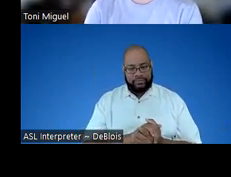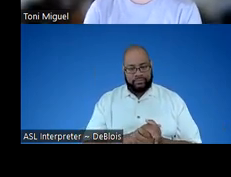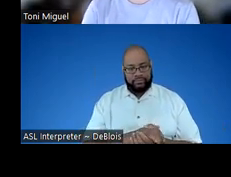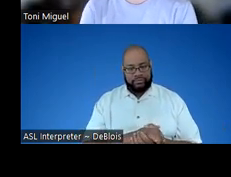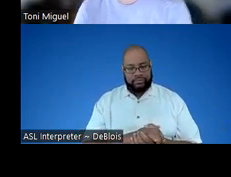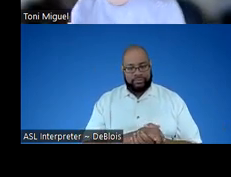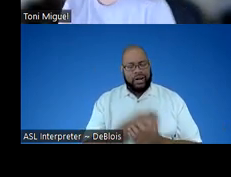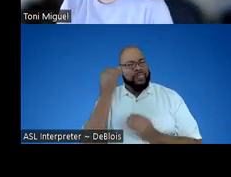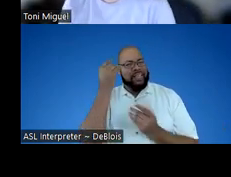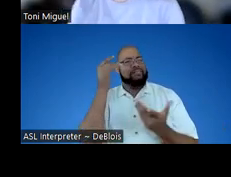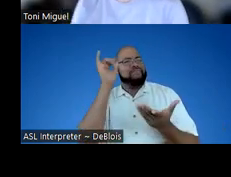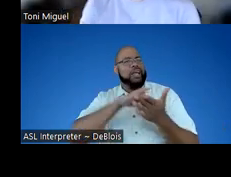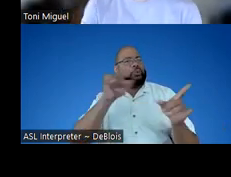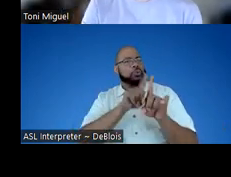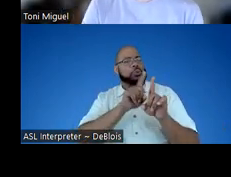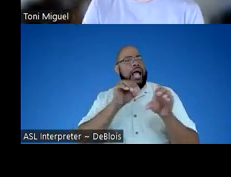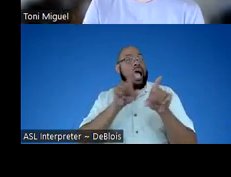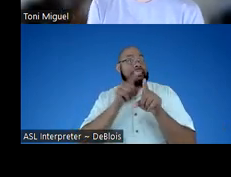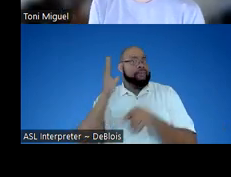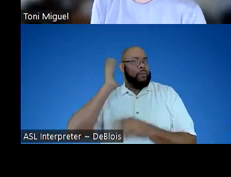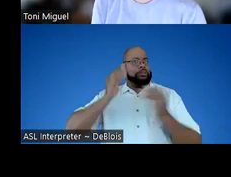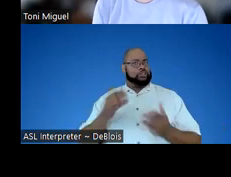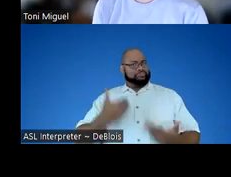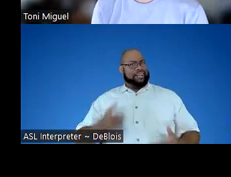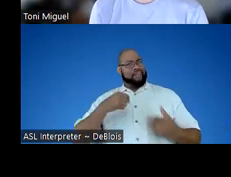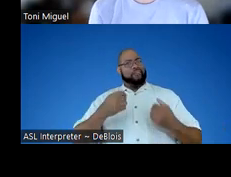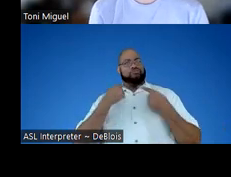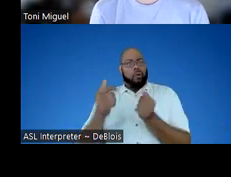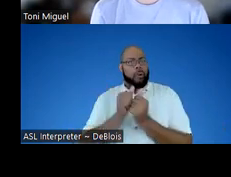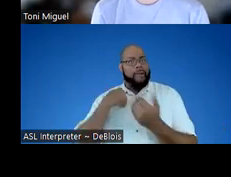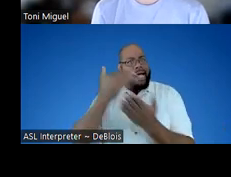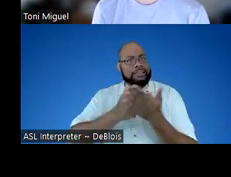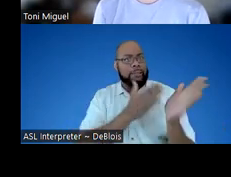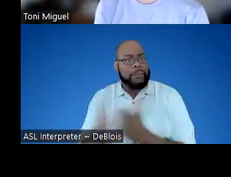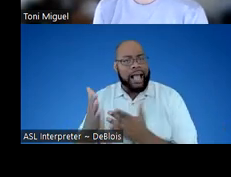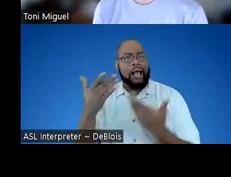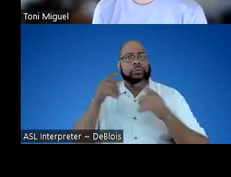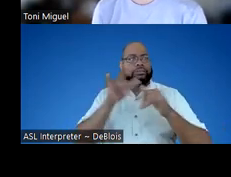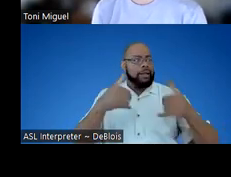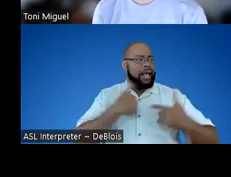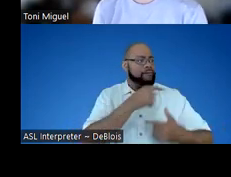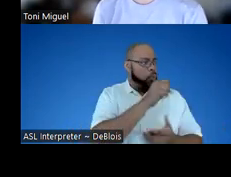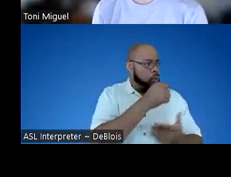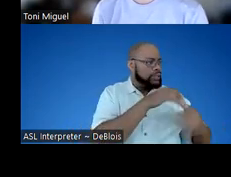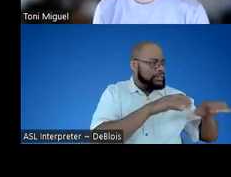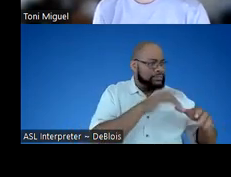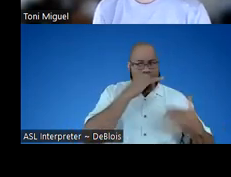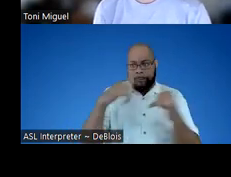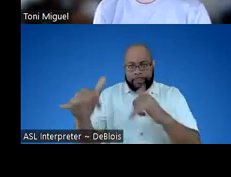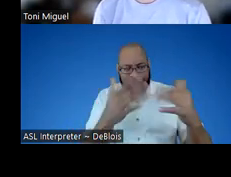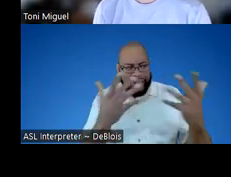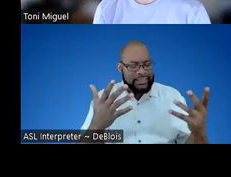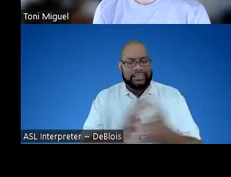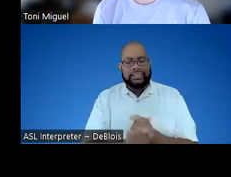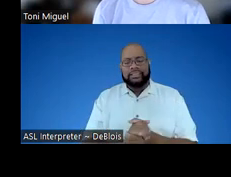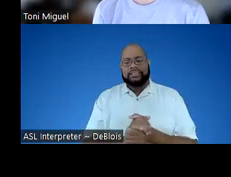I was thinking of that too, as a former teacher, used to have to struggle with my lesson plans while having toys and activities that kids are playing with, right?